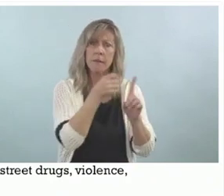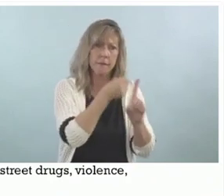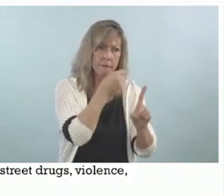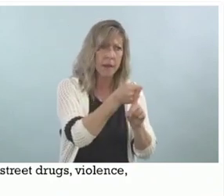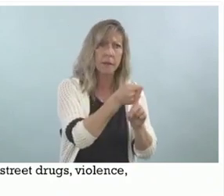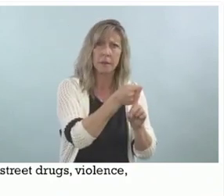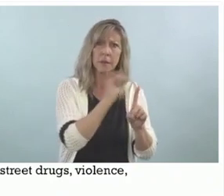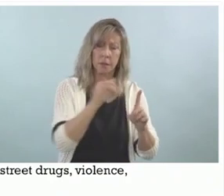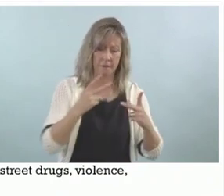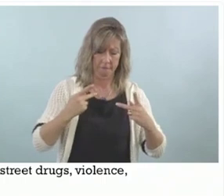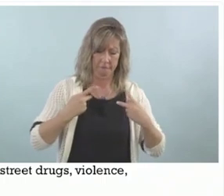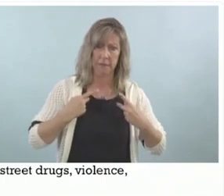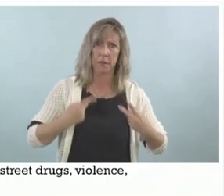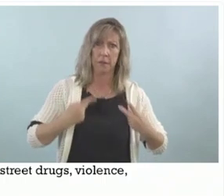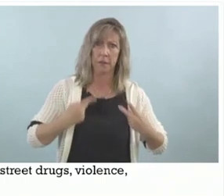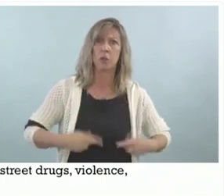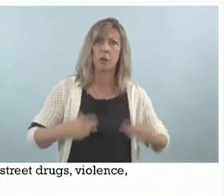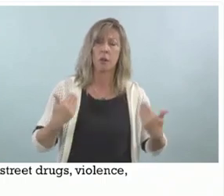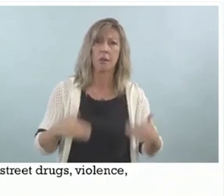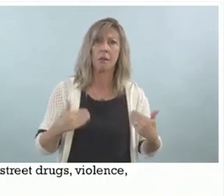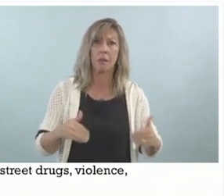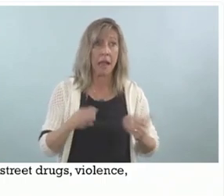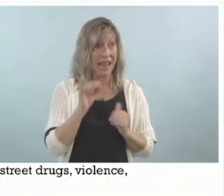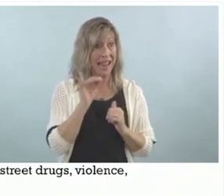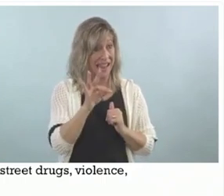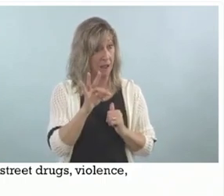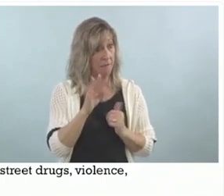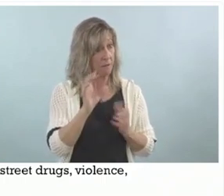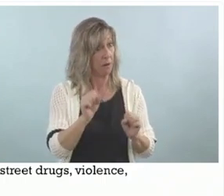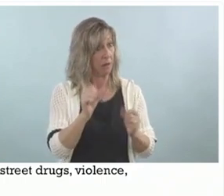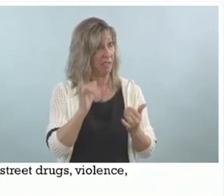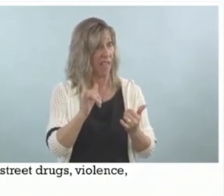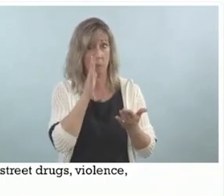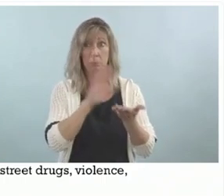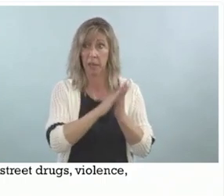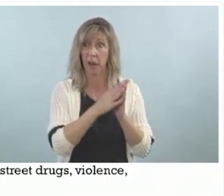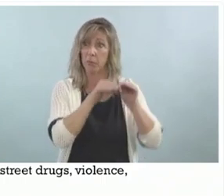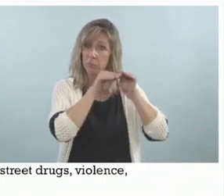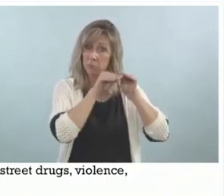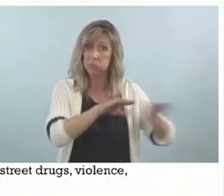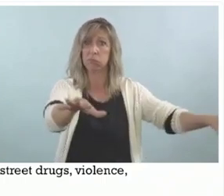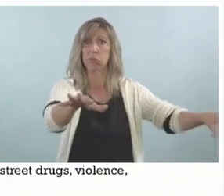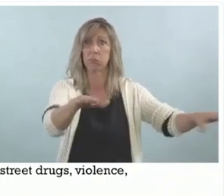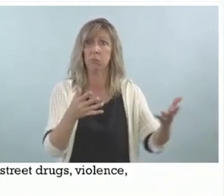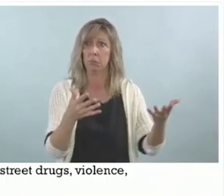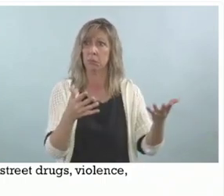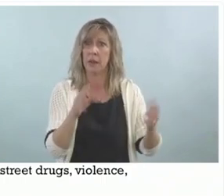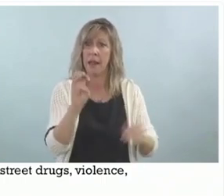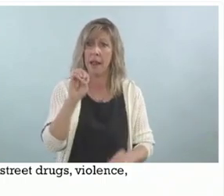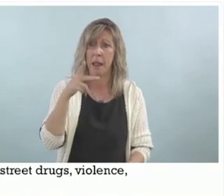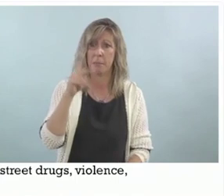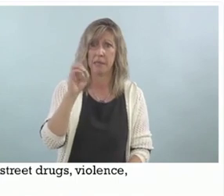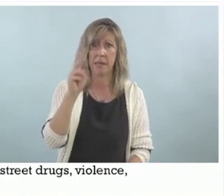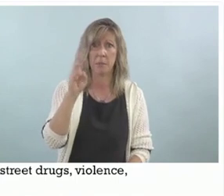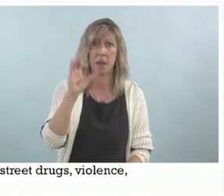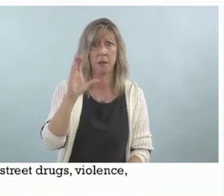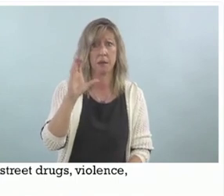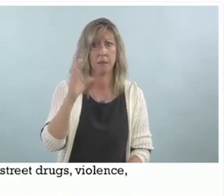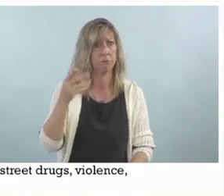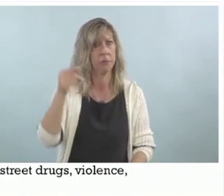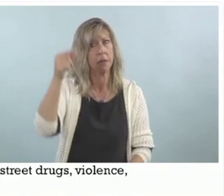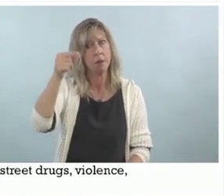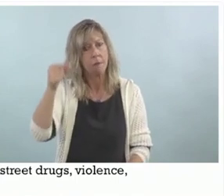That our governments would be throwing all kinds of money and research to stop ACEs.